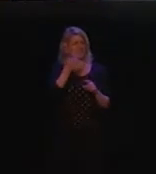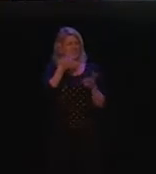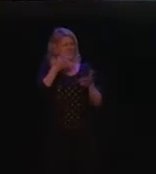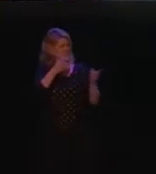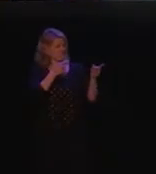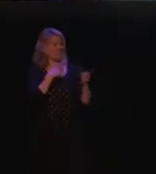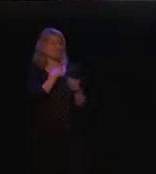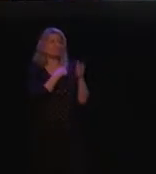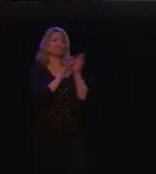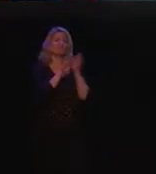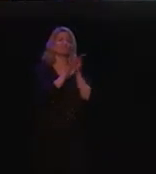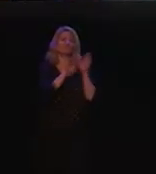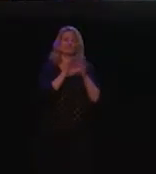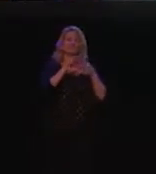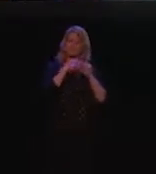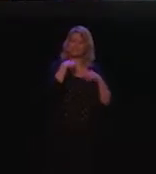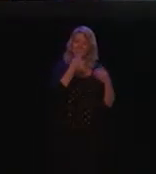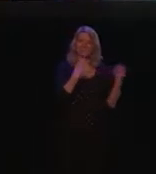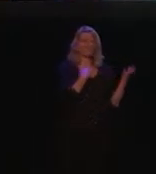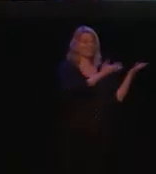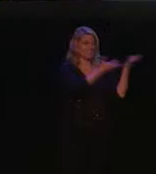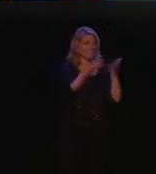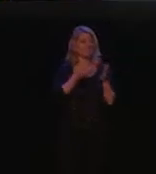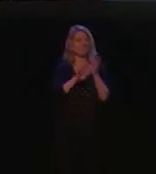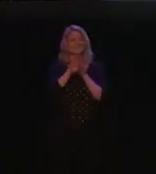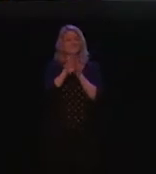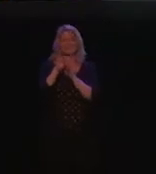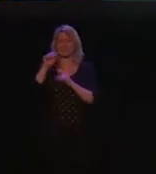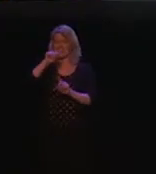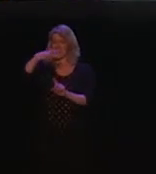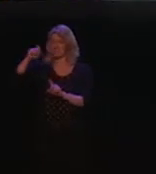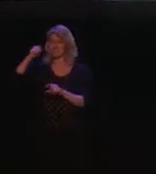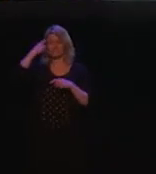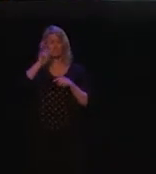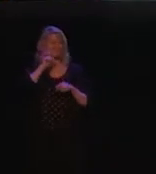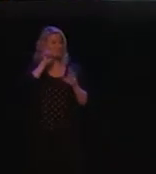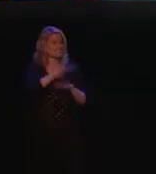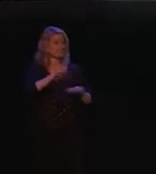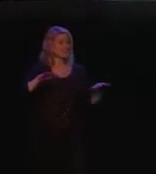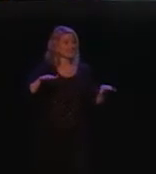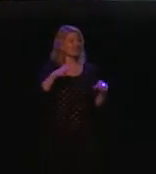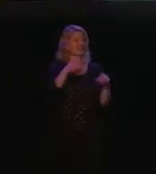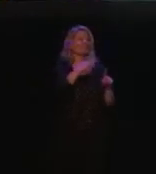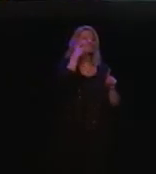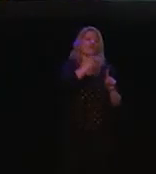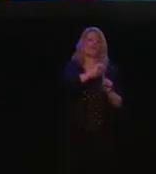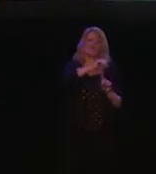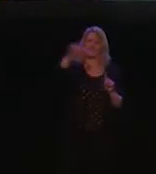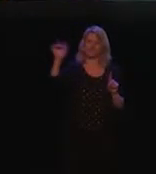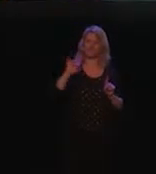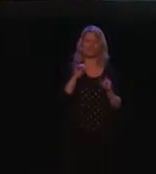I'd like to revolutionize learning tools. As a storyteller in the digital medium,